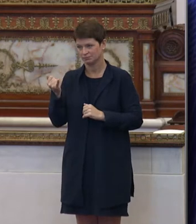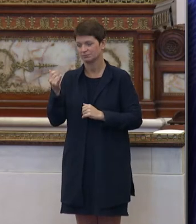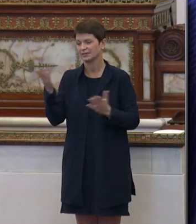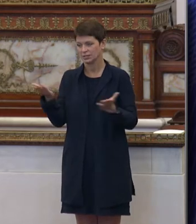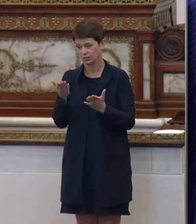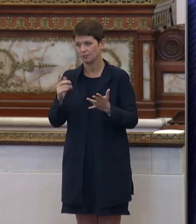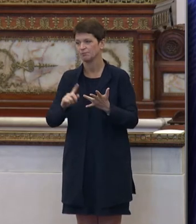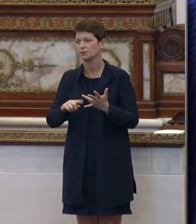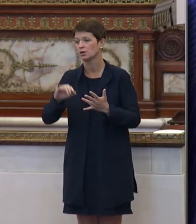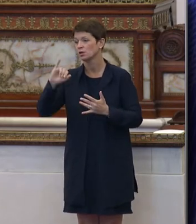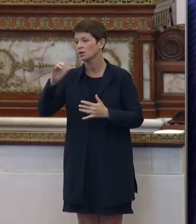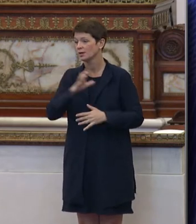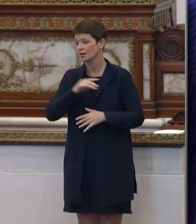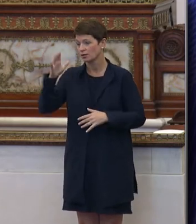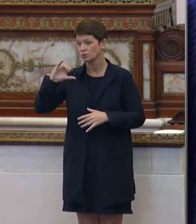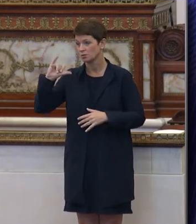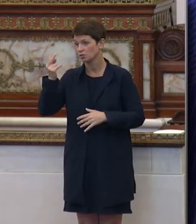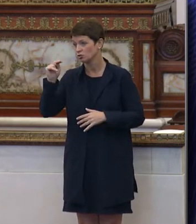Councilmember Jones.